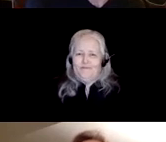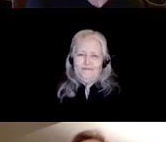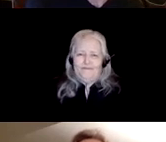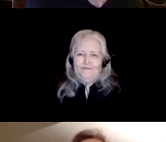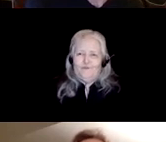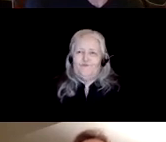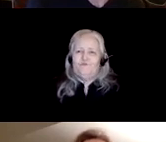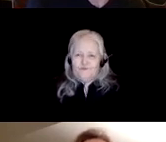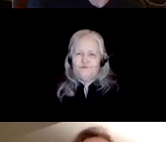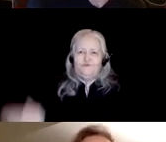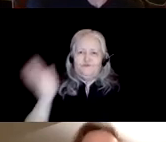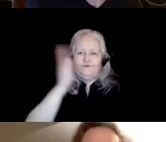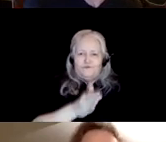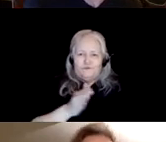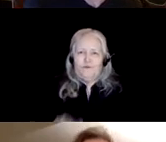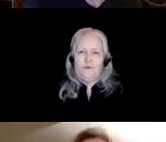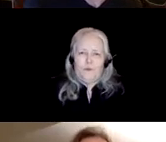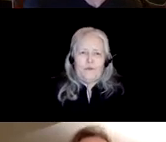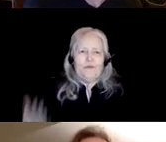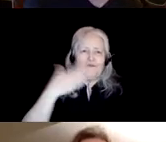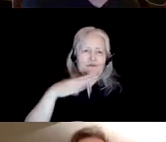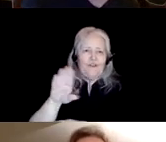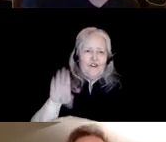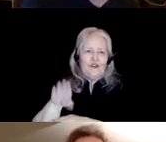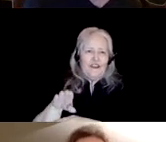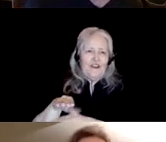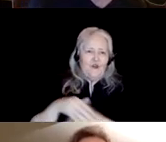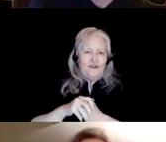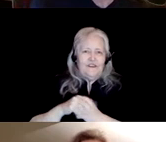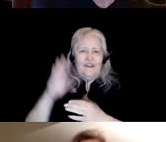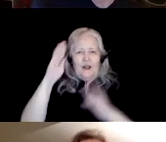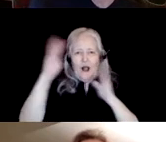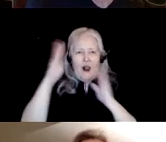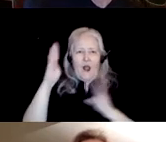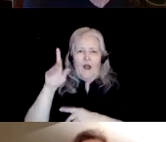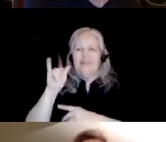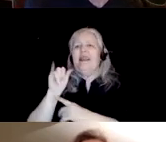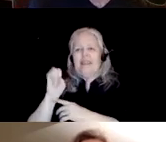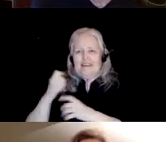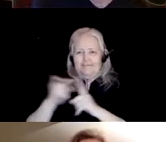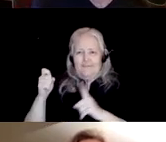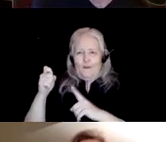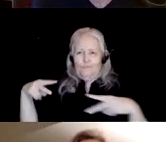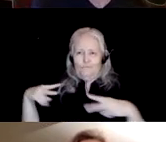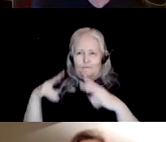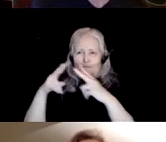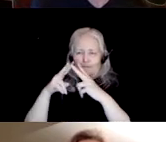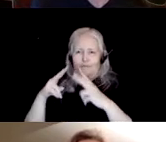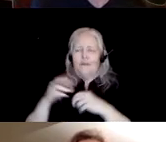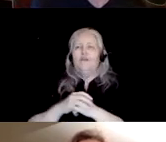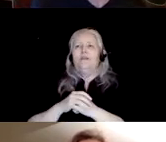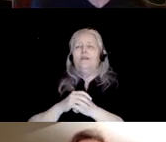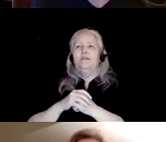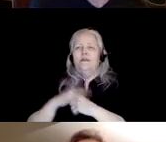um good afternoon and hello from paris so well i too i would like really to